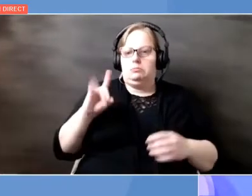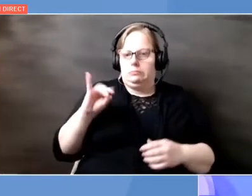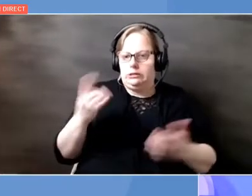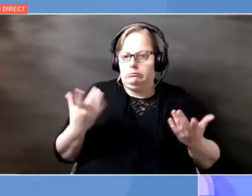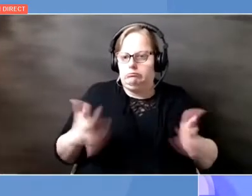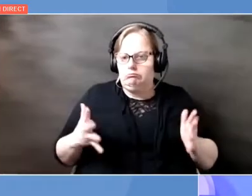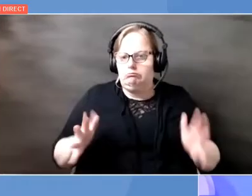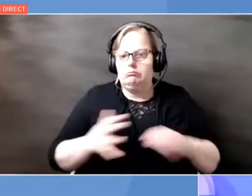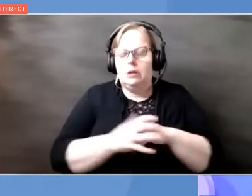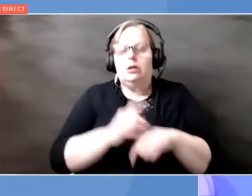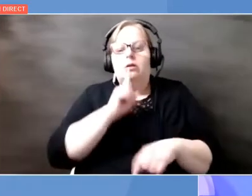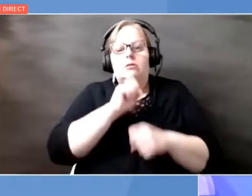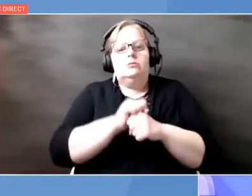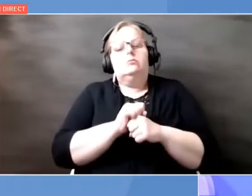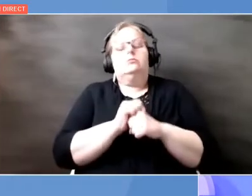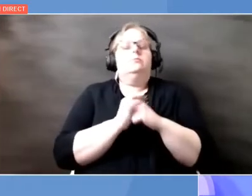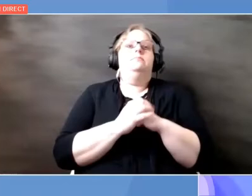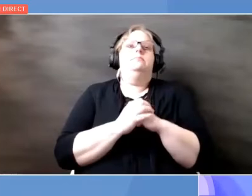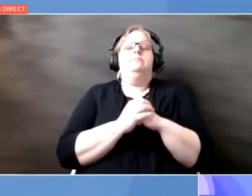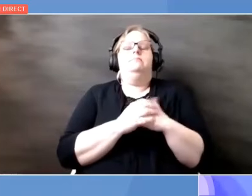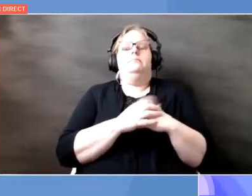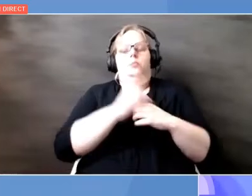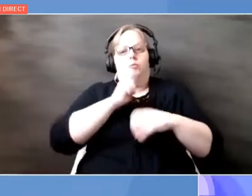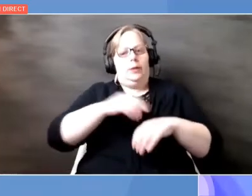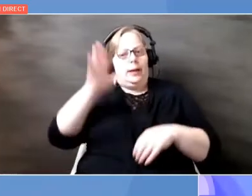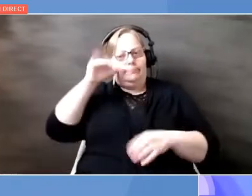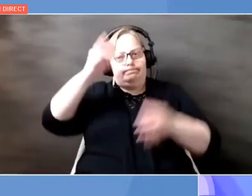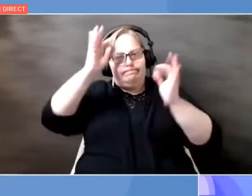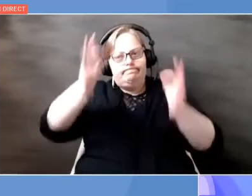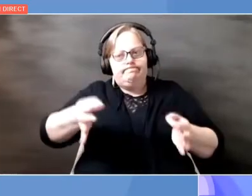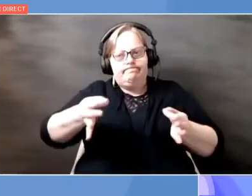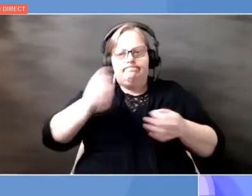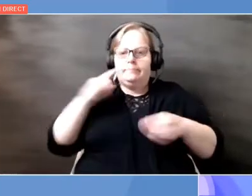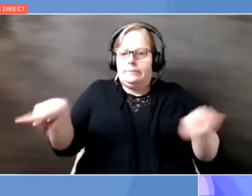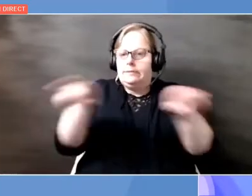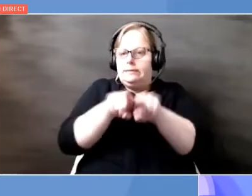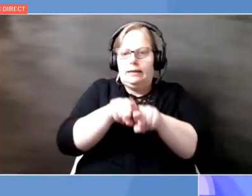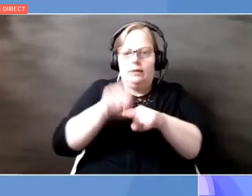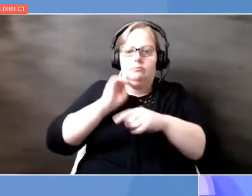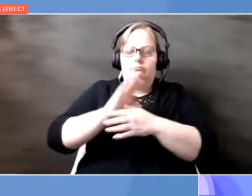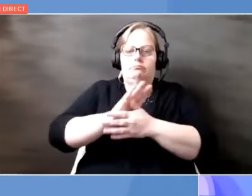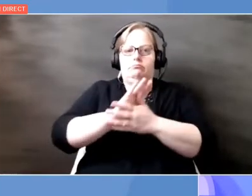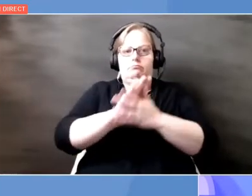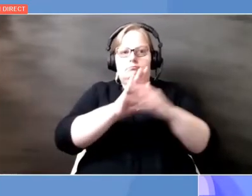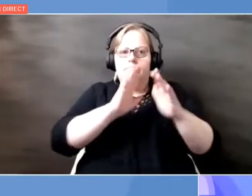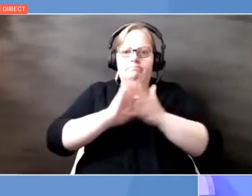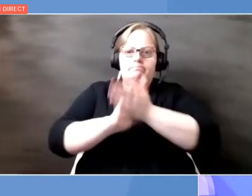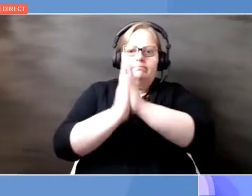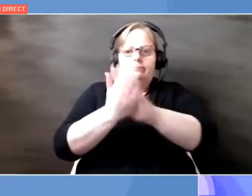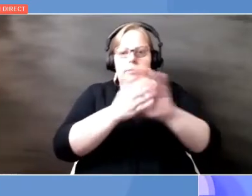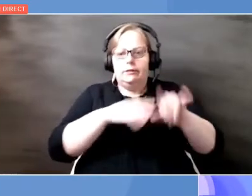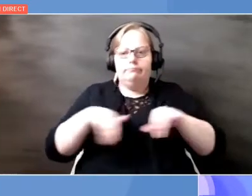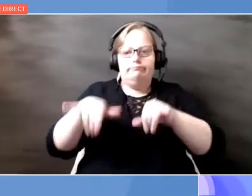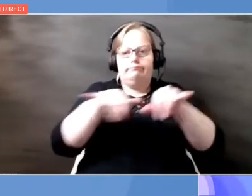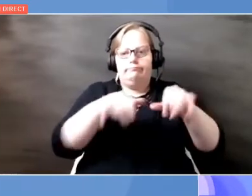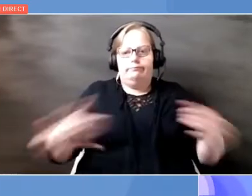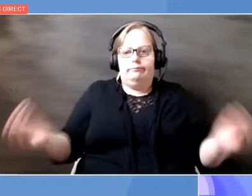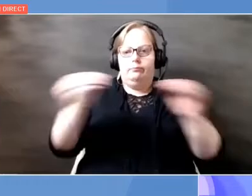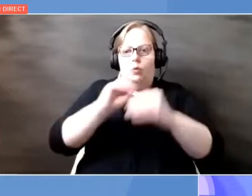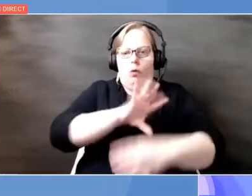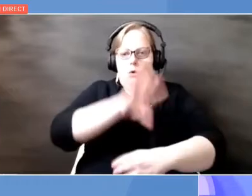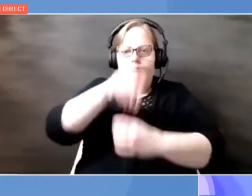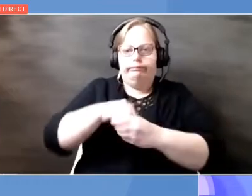determined to do the same, to do the same, to become a player in